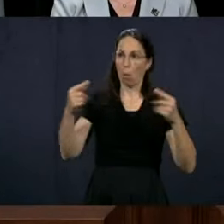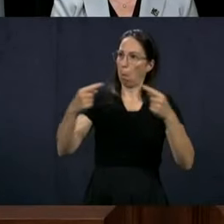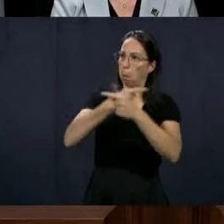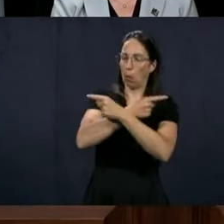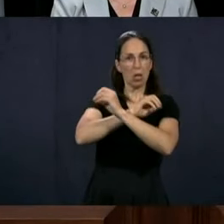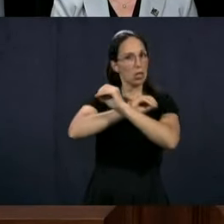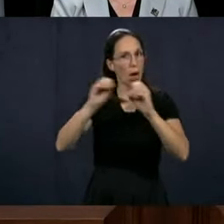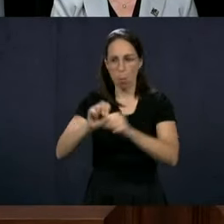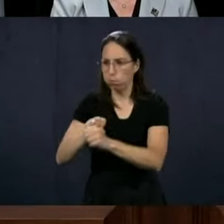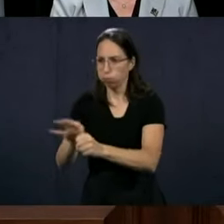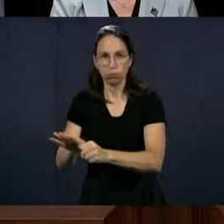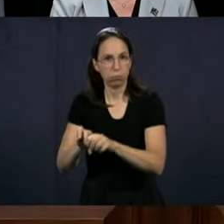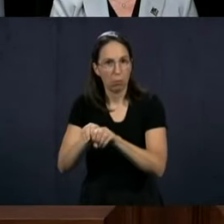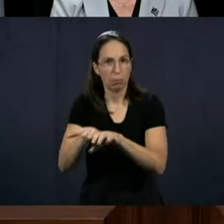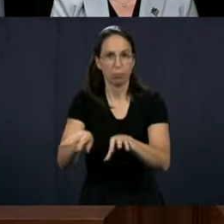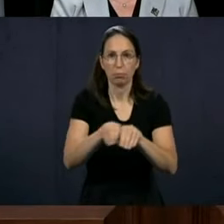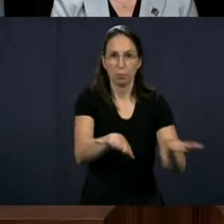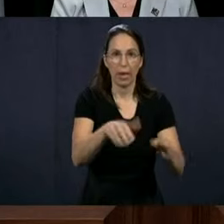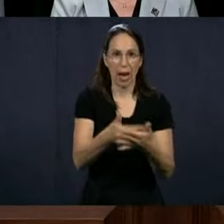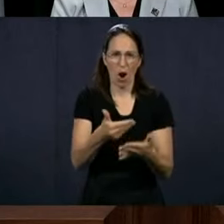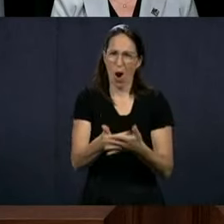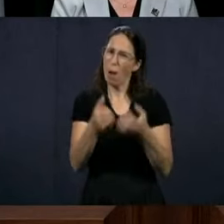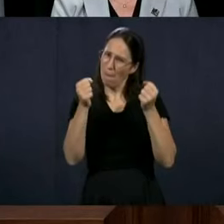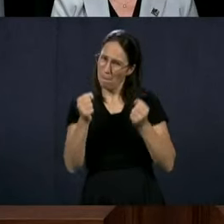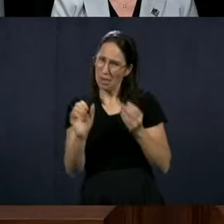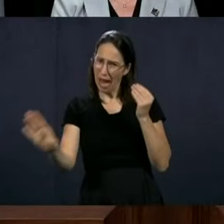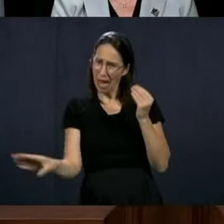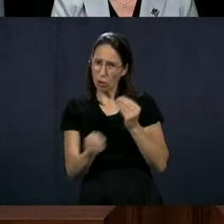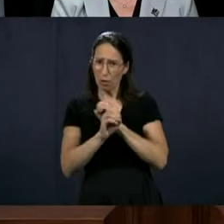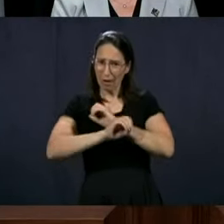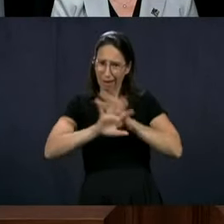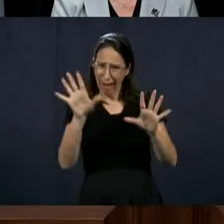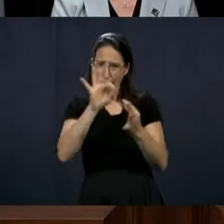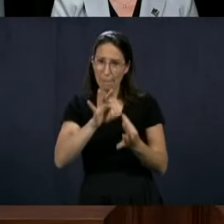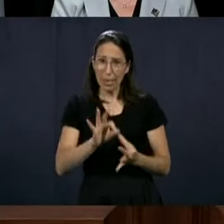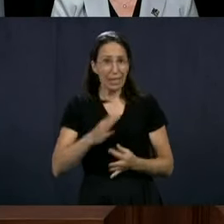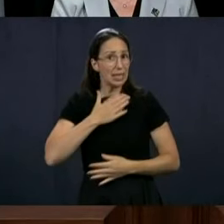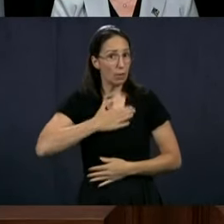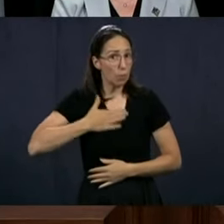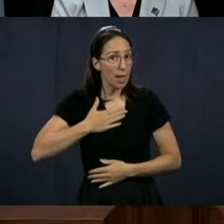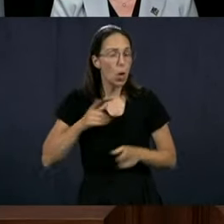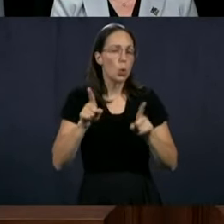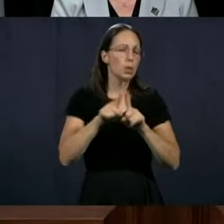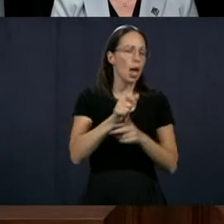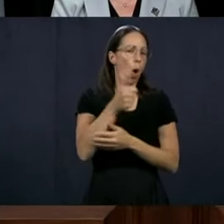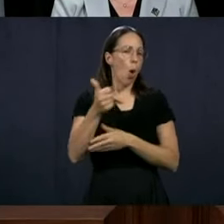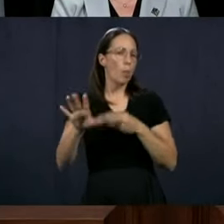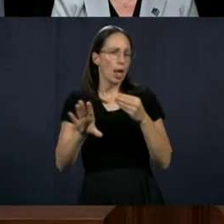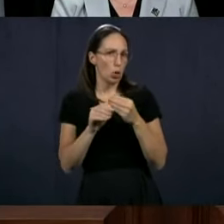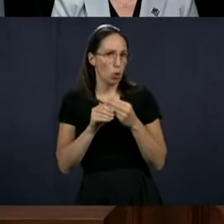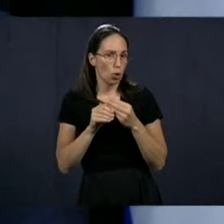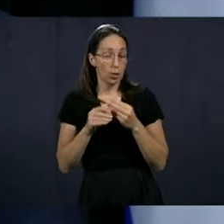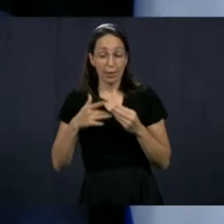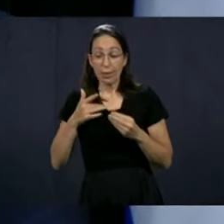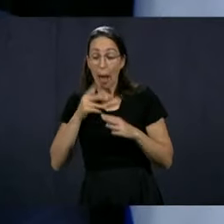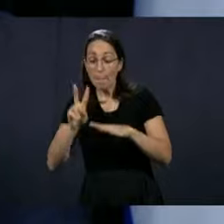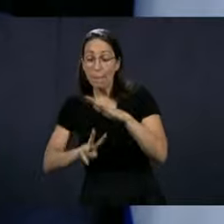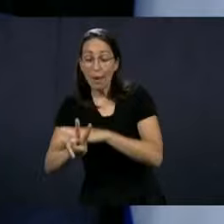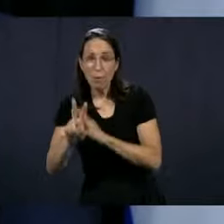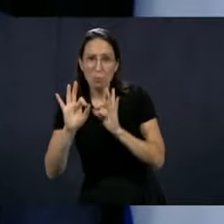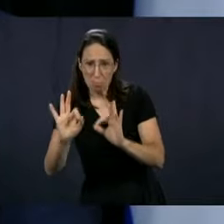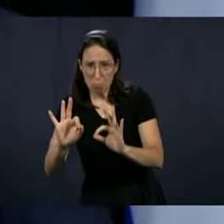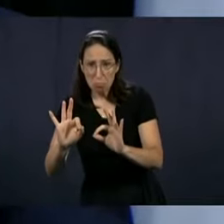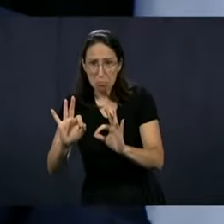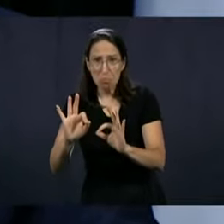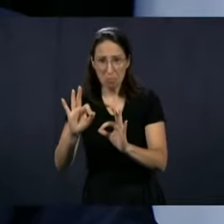Is it possible to clarify that on the one hand and also to tell us whether things are going as you had planned in terms of